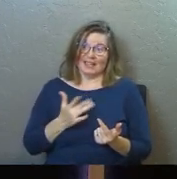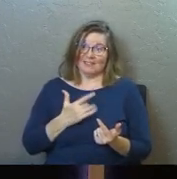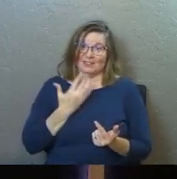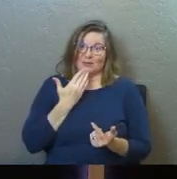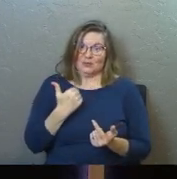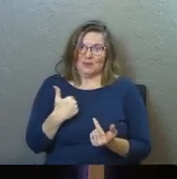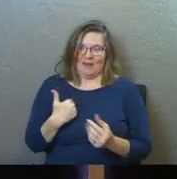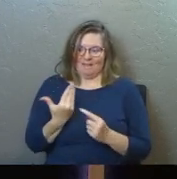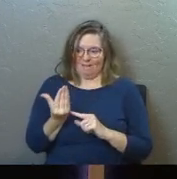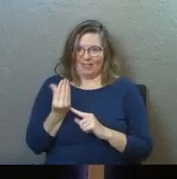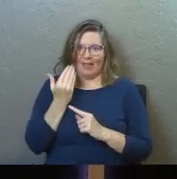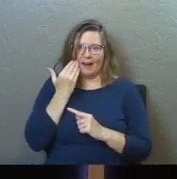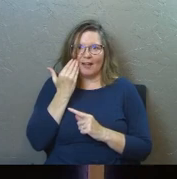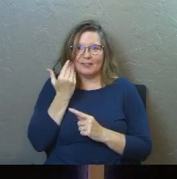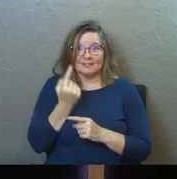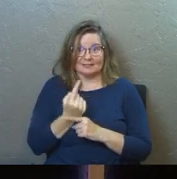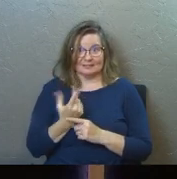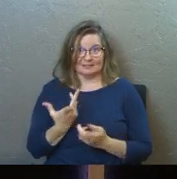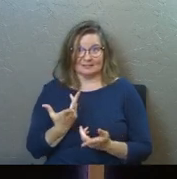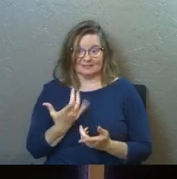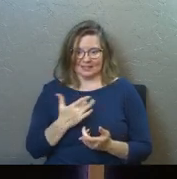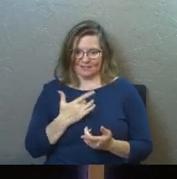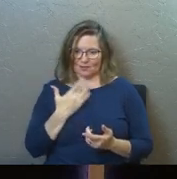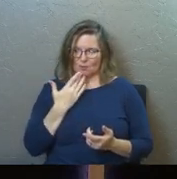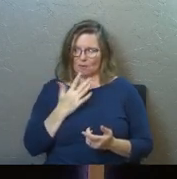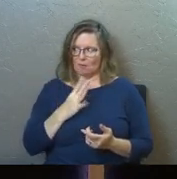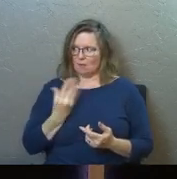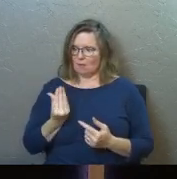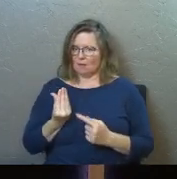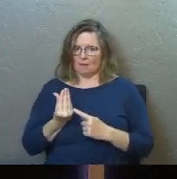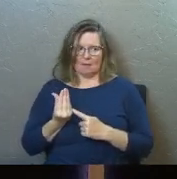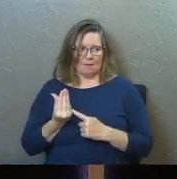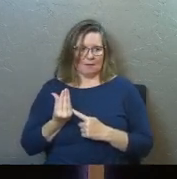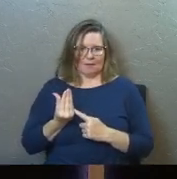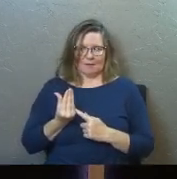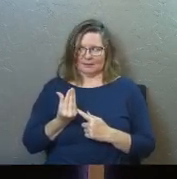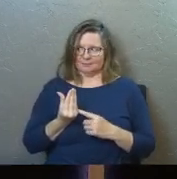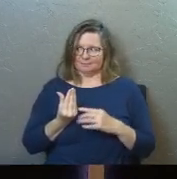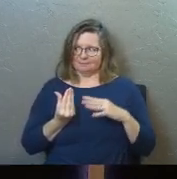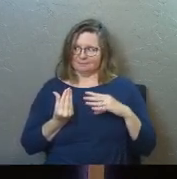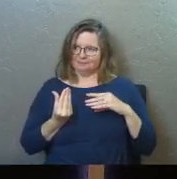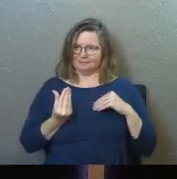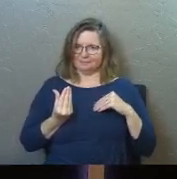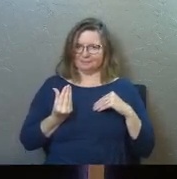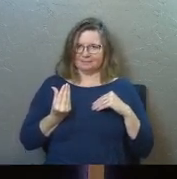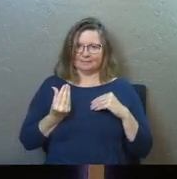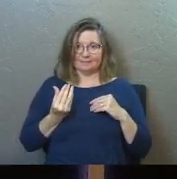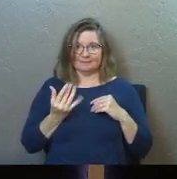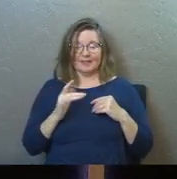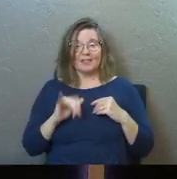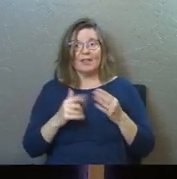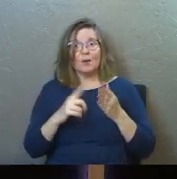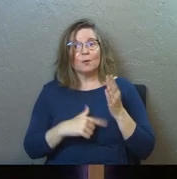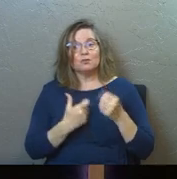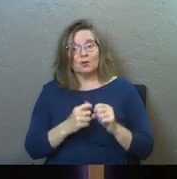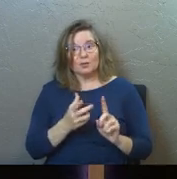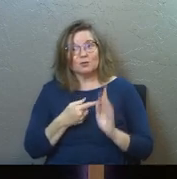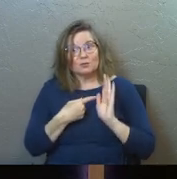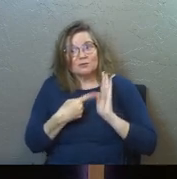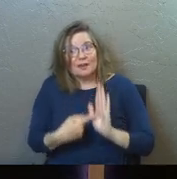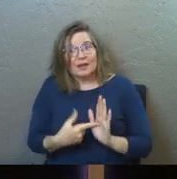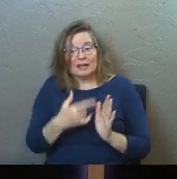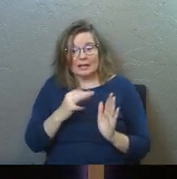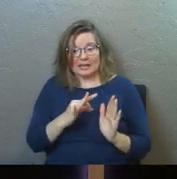it feels good, it feels good, all the way down, like, that's, that's what's trying to convey,